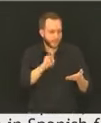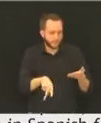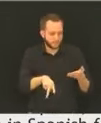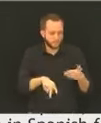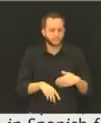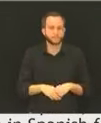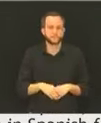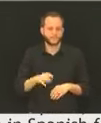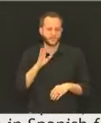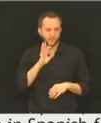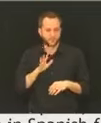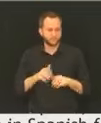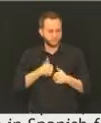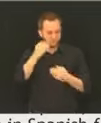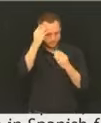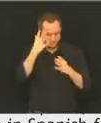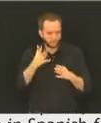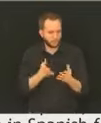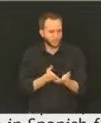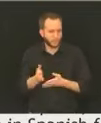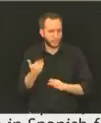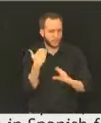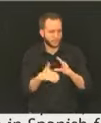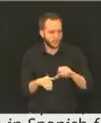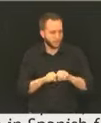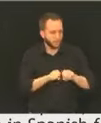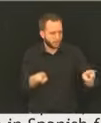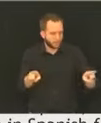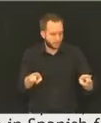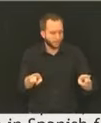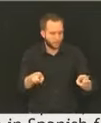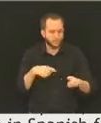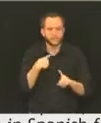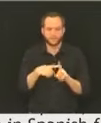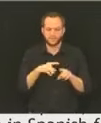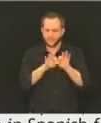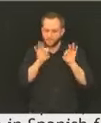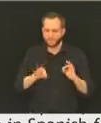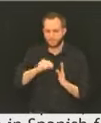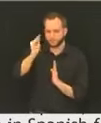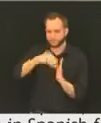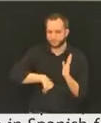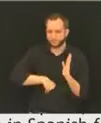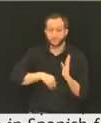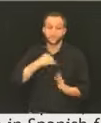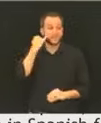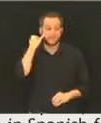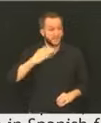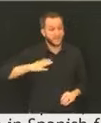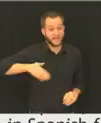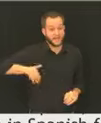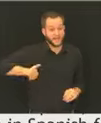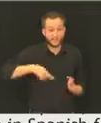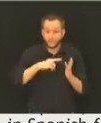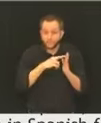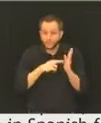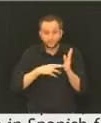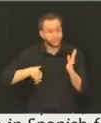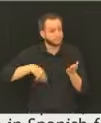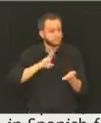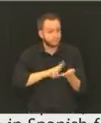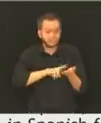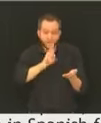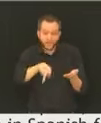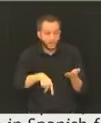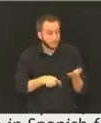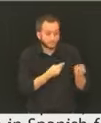email and possibly by phone that you provided to us. Again, if you have not registered and provided and provide us those